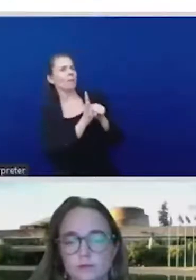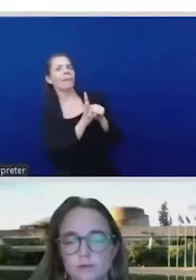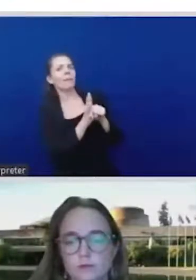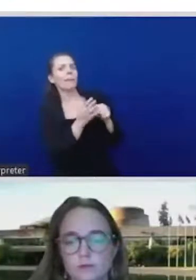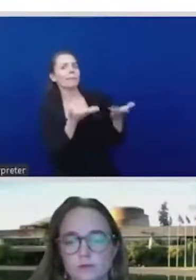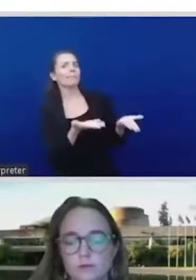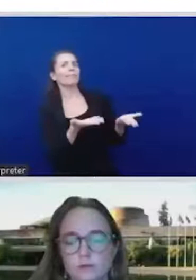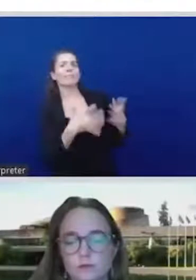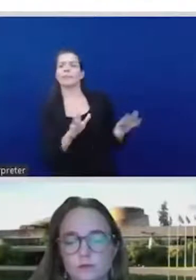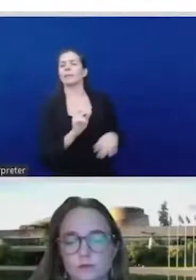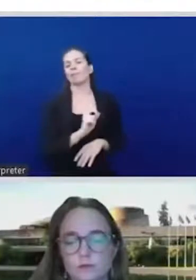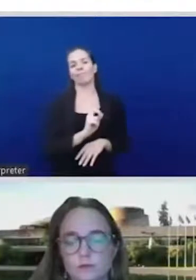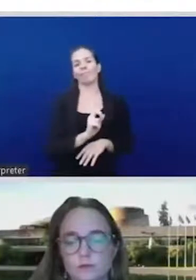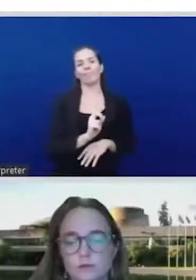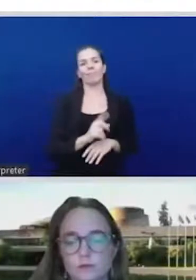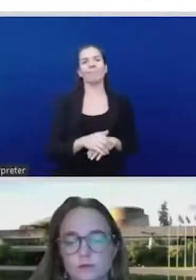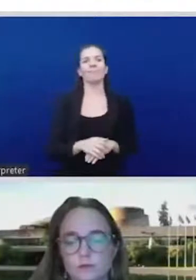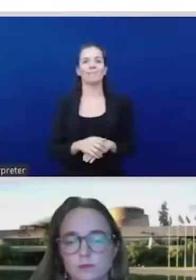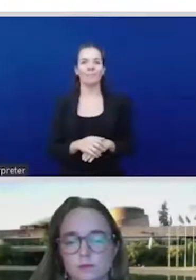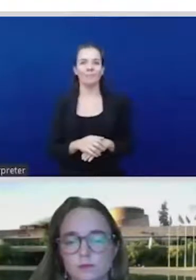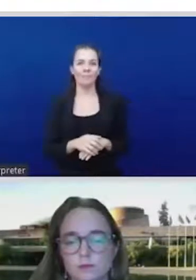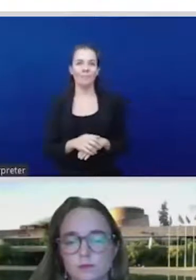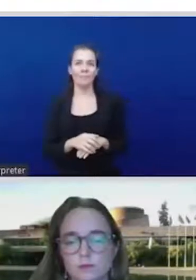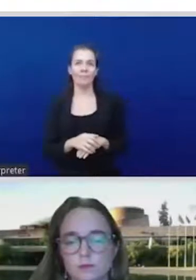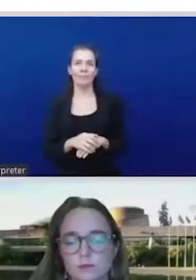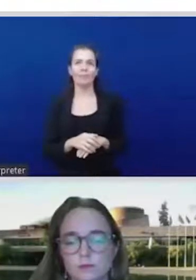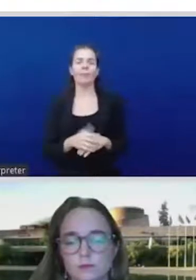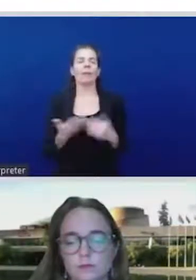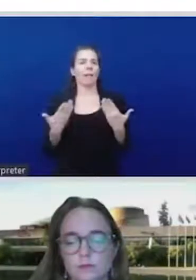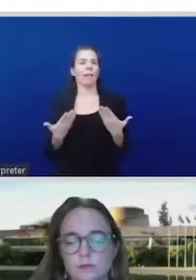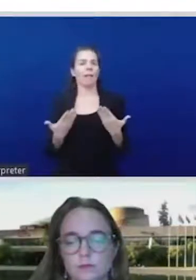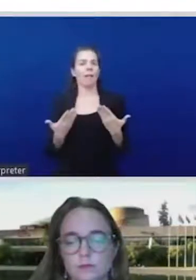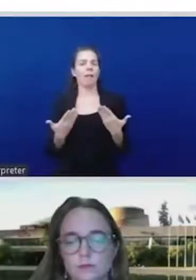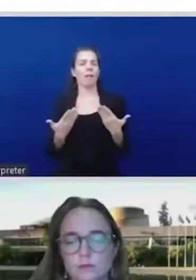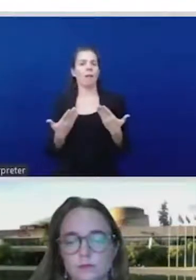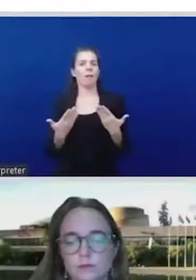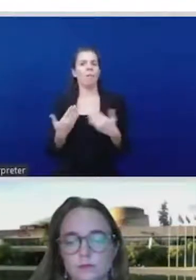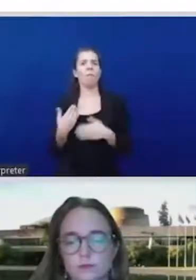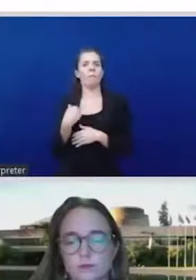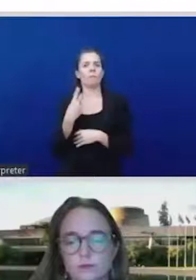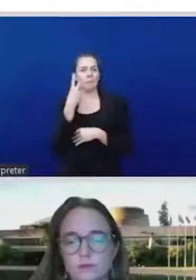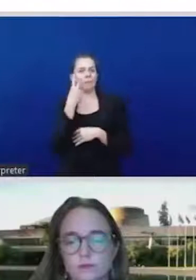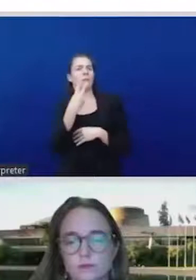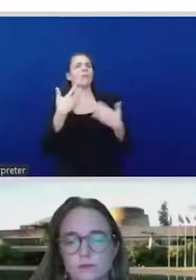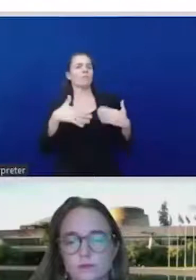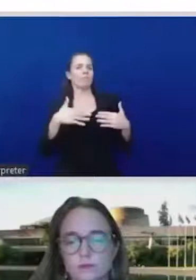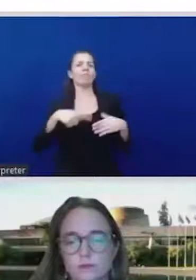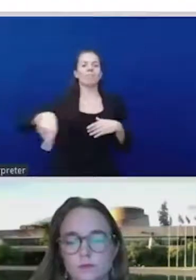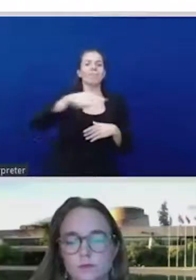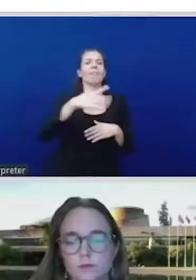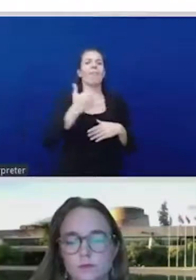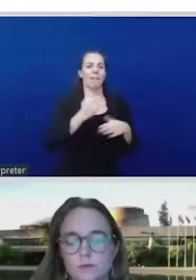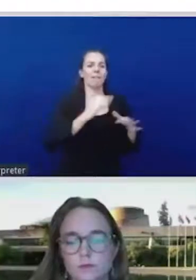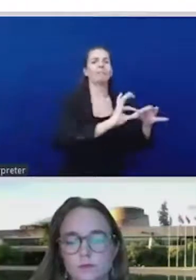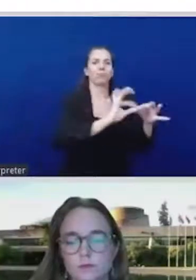as you mentioned, you know, we have no option but to look for internationalism to deal with all of our other major crises, the climate crisis, which is already